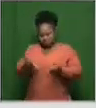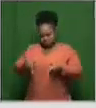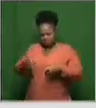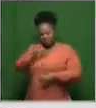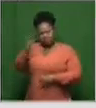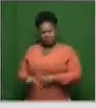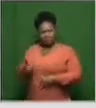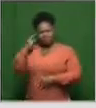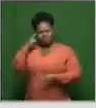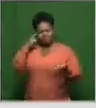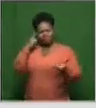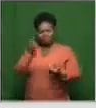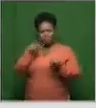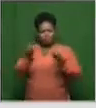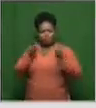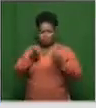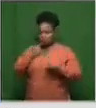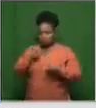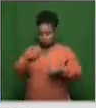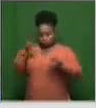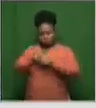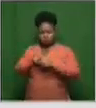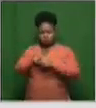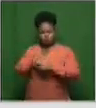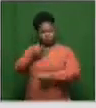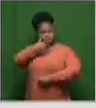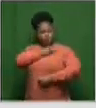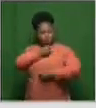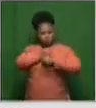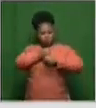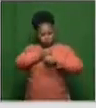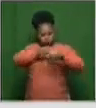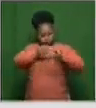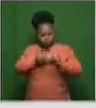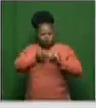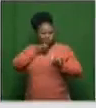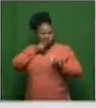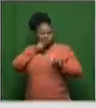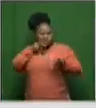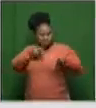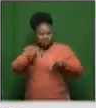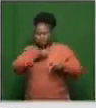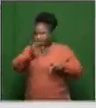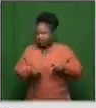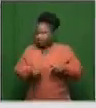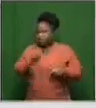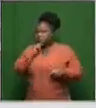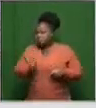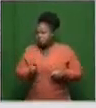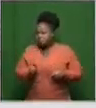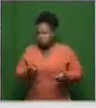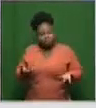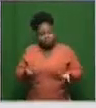questioning the fact that we form part of the vaccine trials, for example. But how far down the line